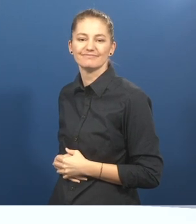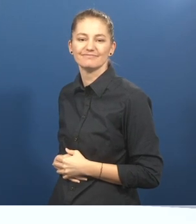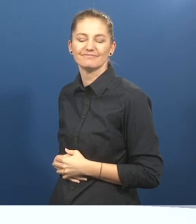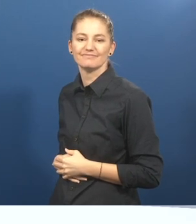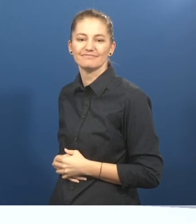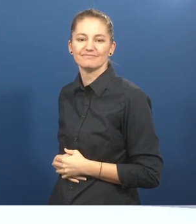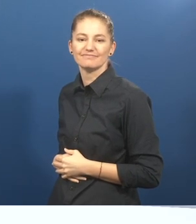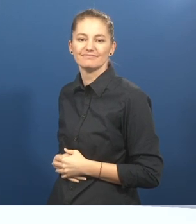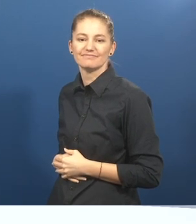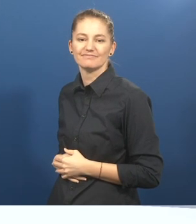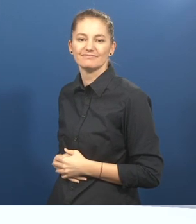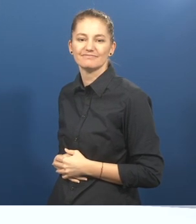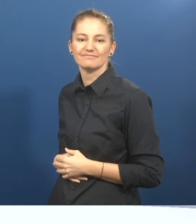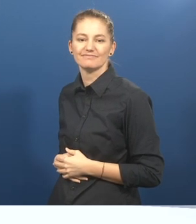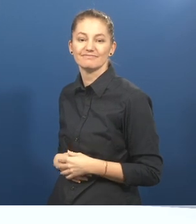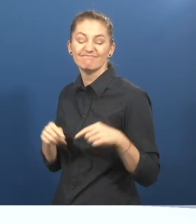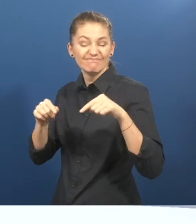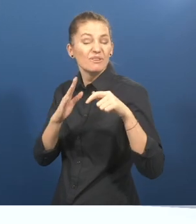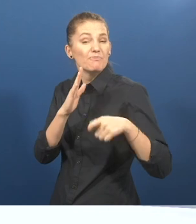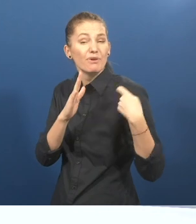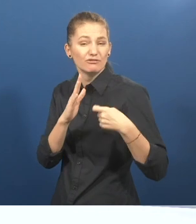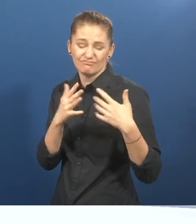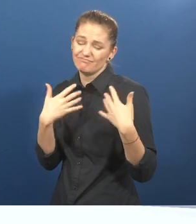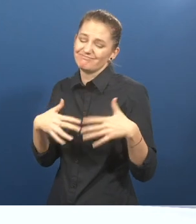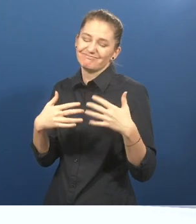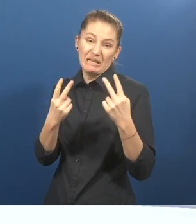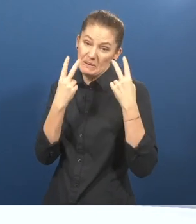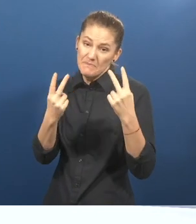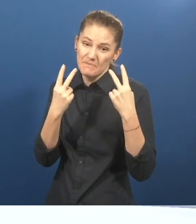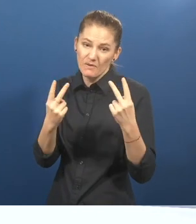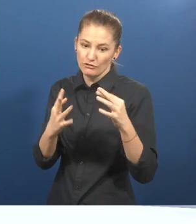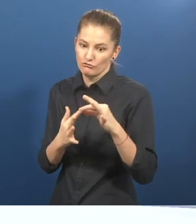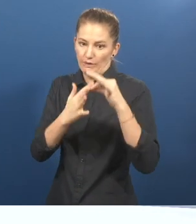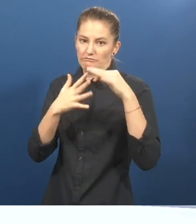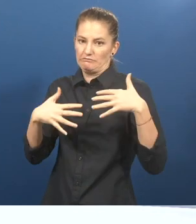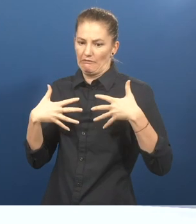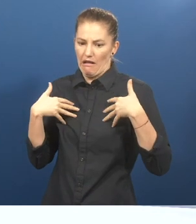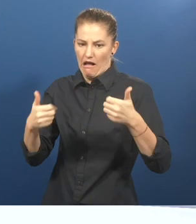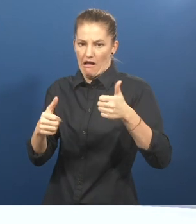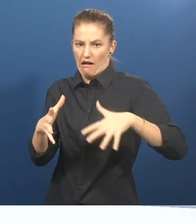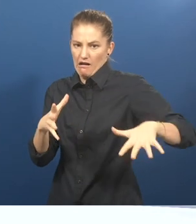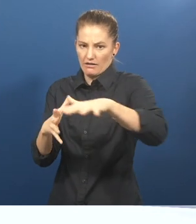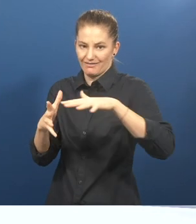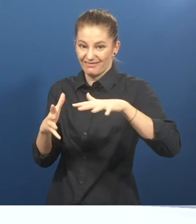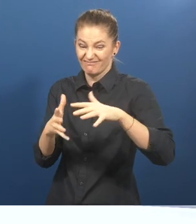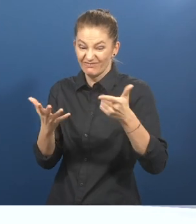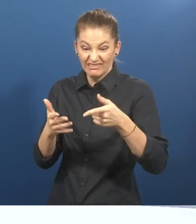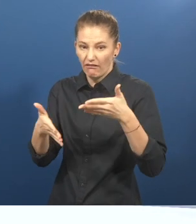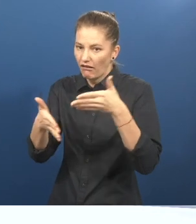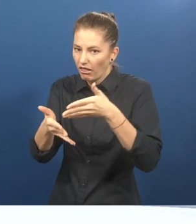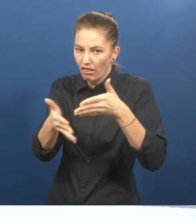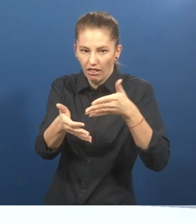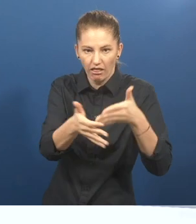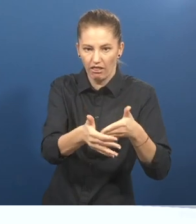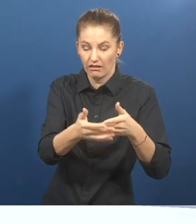This project is very important, especially for the health sector. Where barrier free information and support